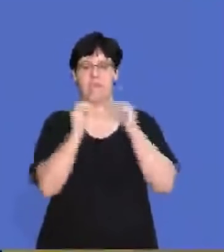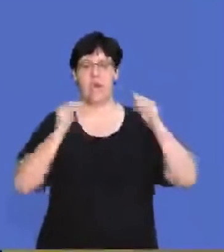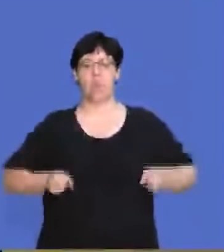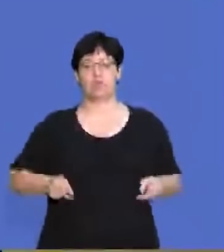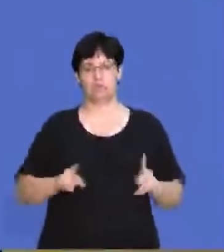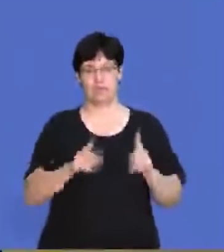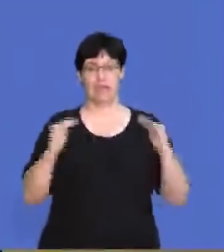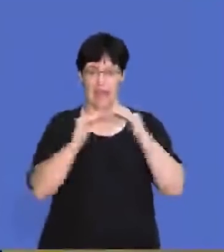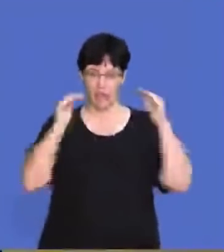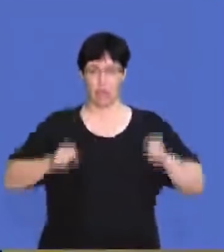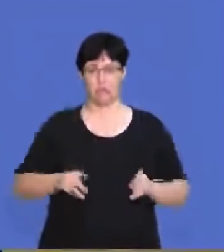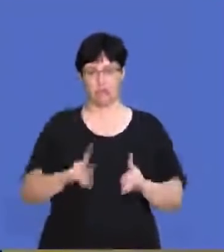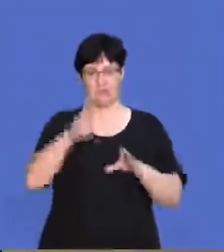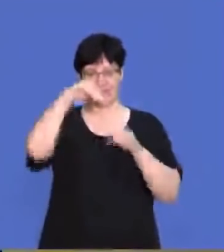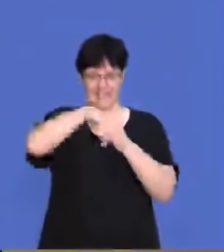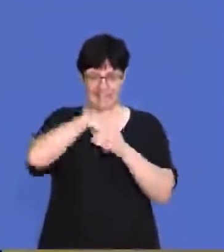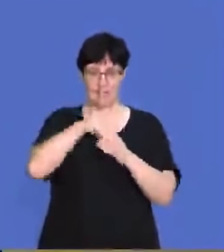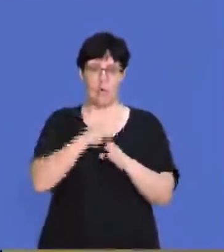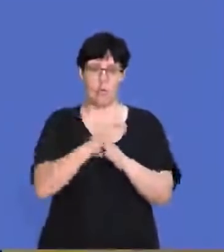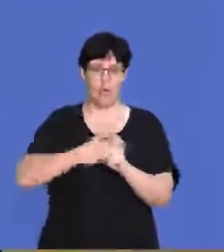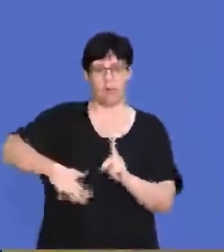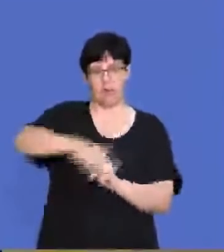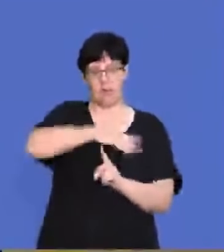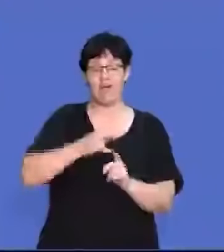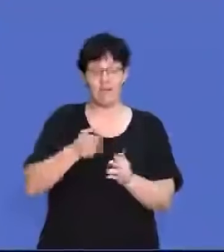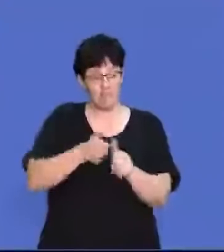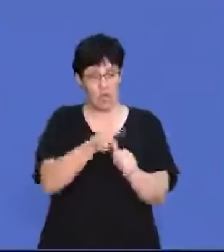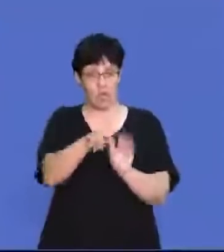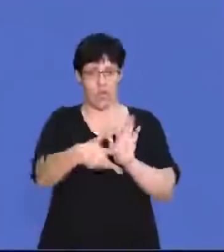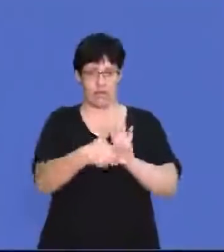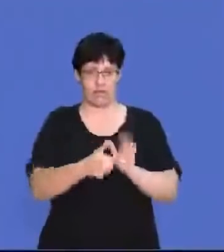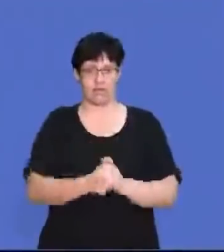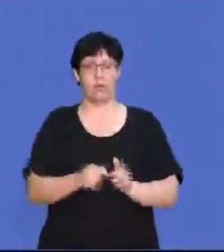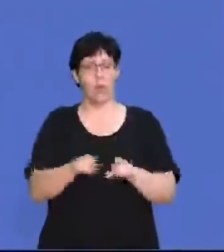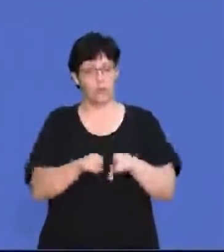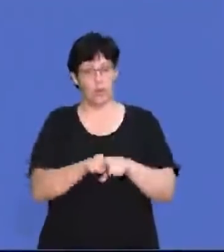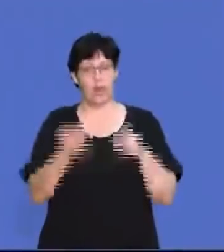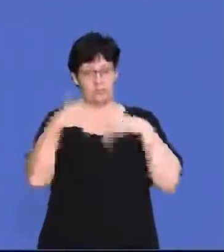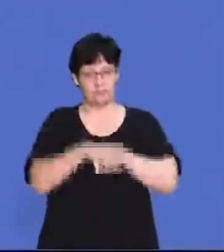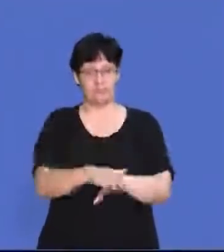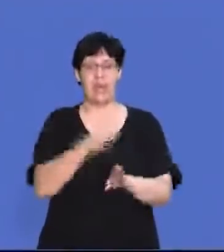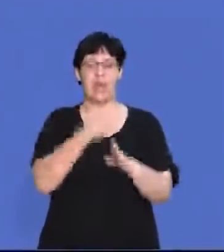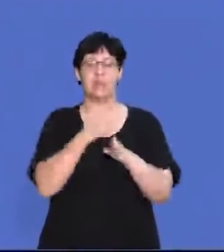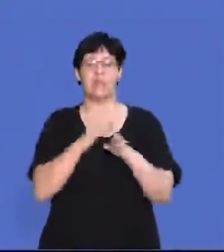fair and equal opportunity in the workplace under this act. And we must implement an Employment Equity